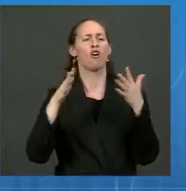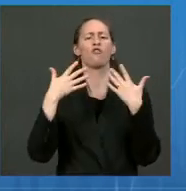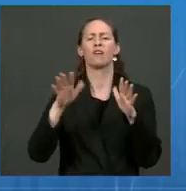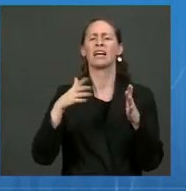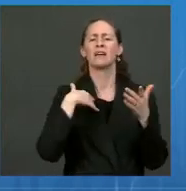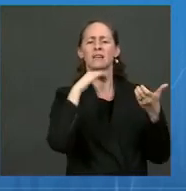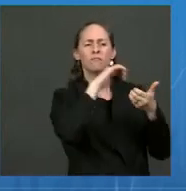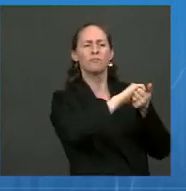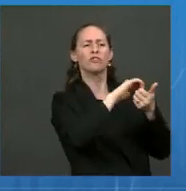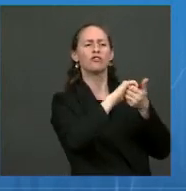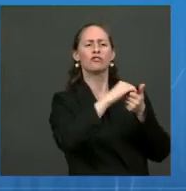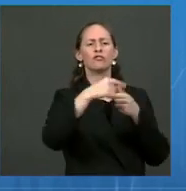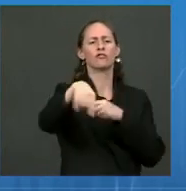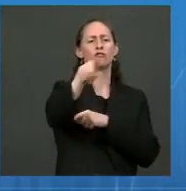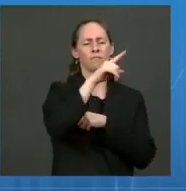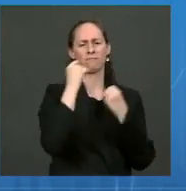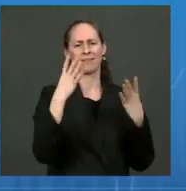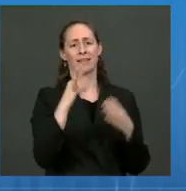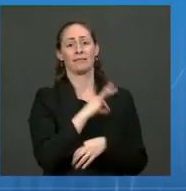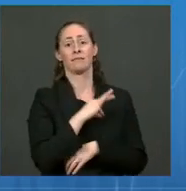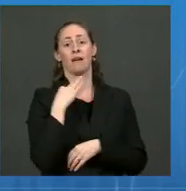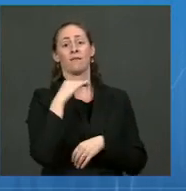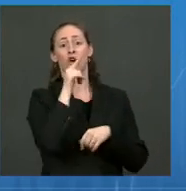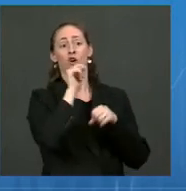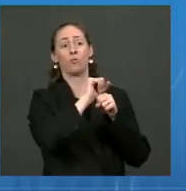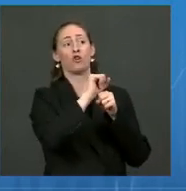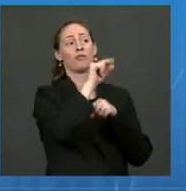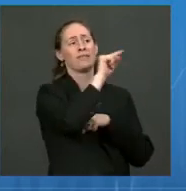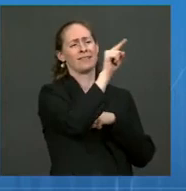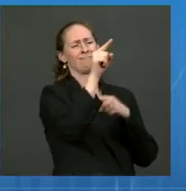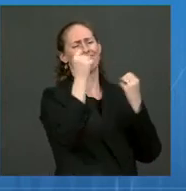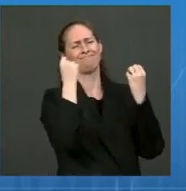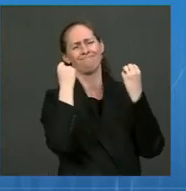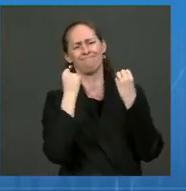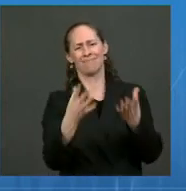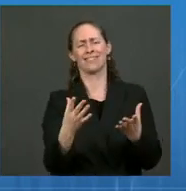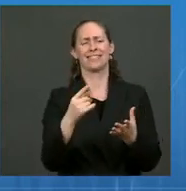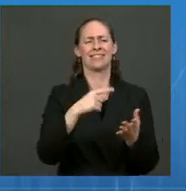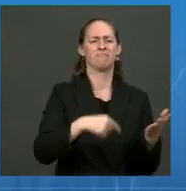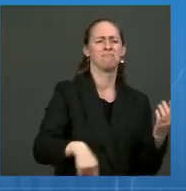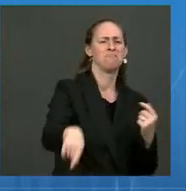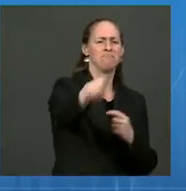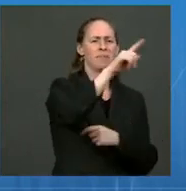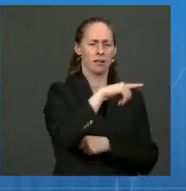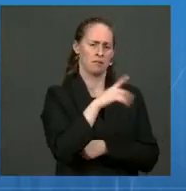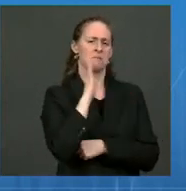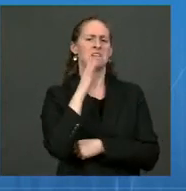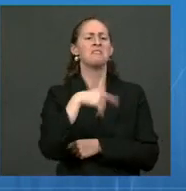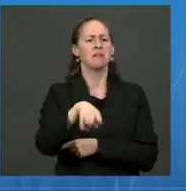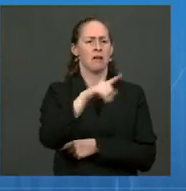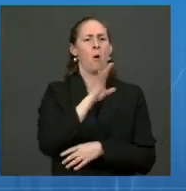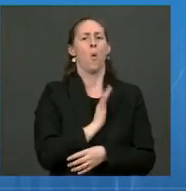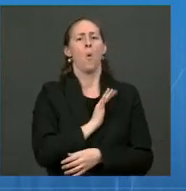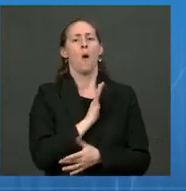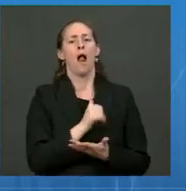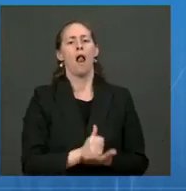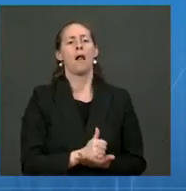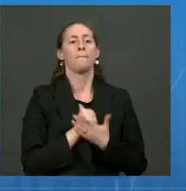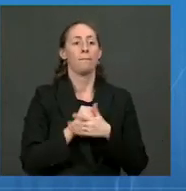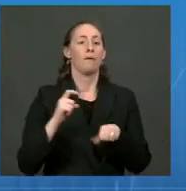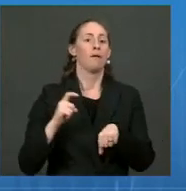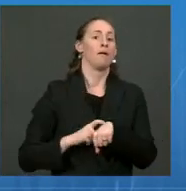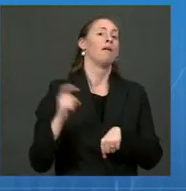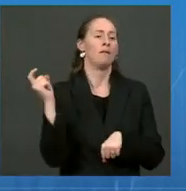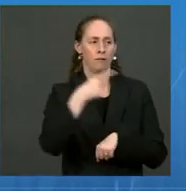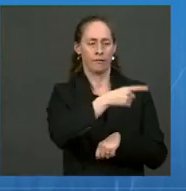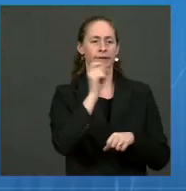communities in many of these countries, in most of these countries. And so that is going to really be able to help leverage our vaccination efforts